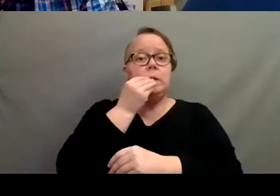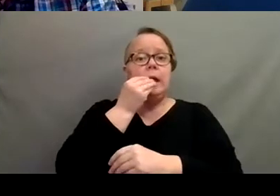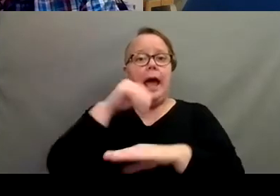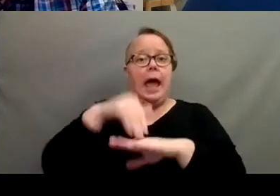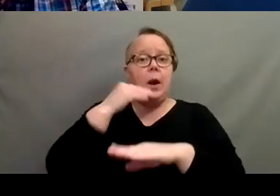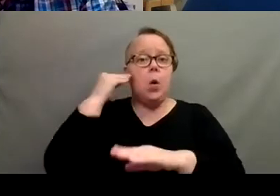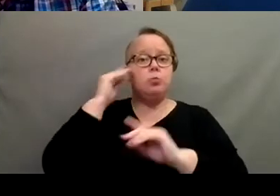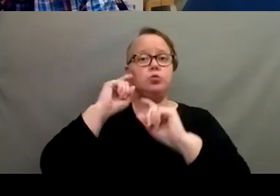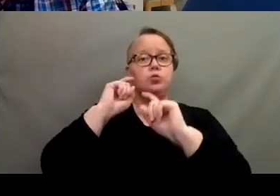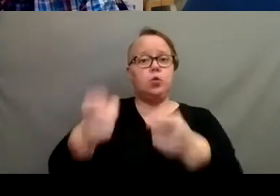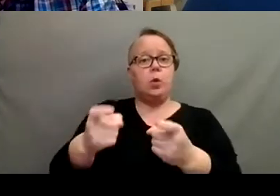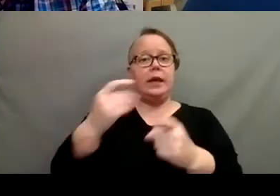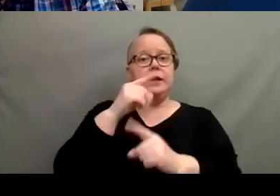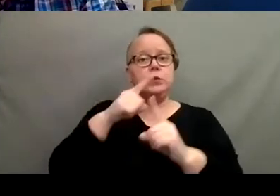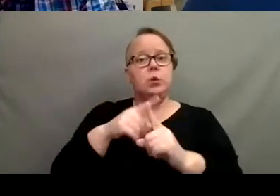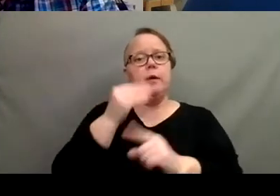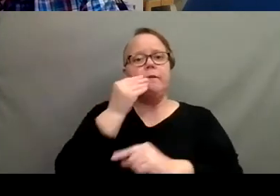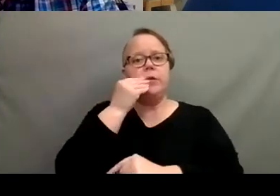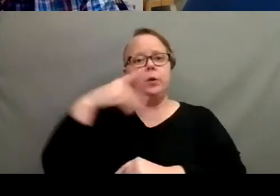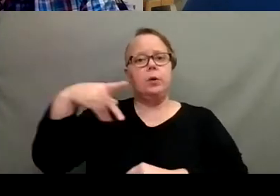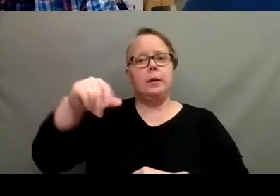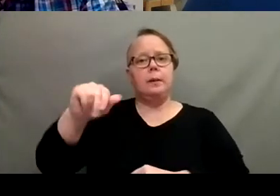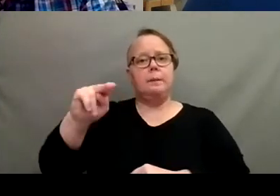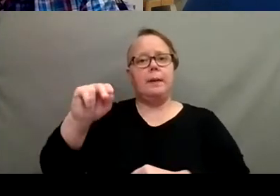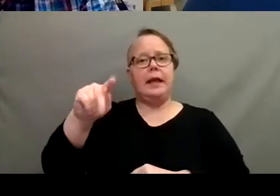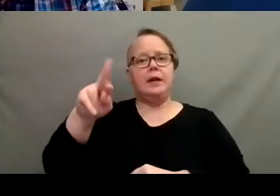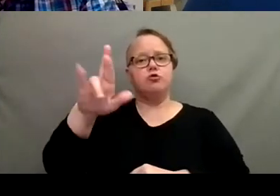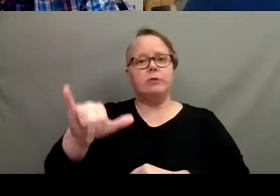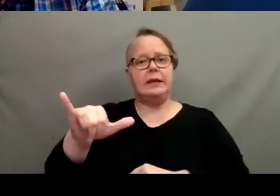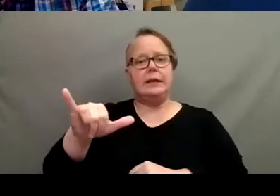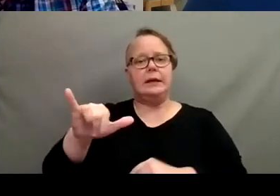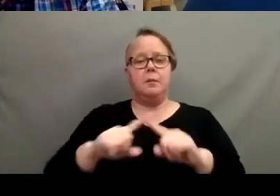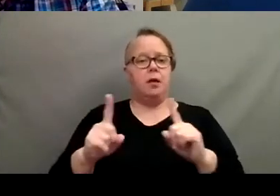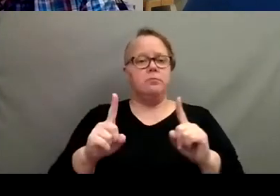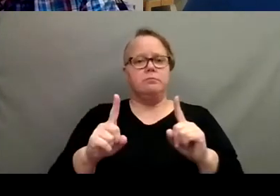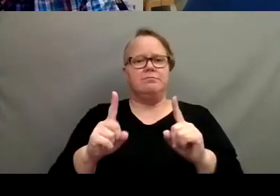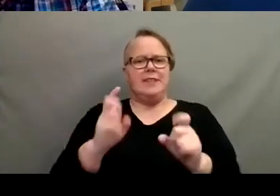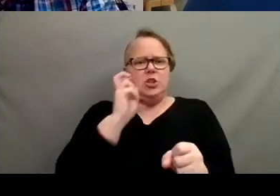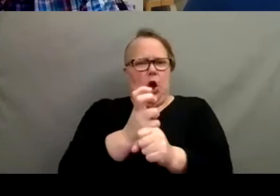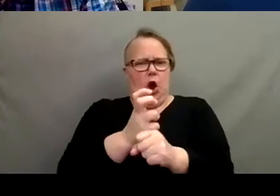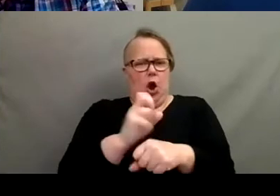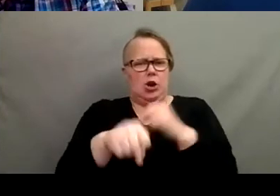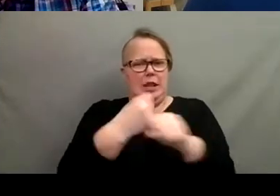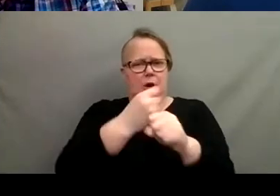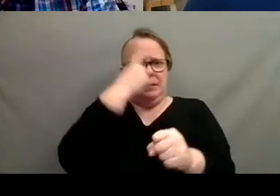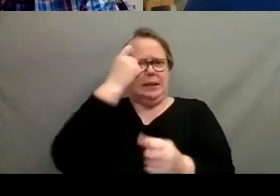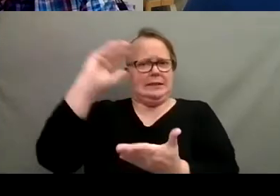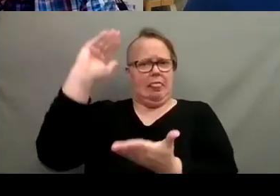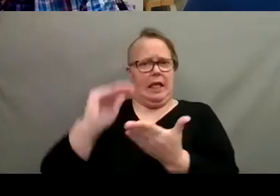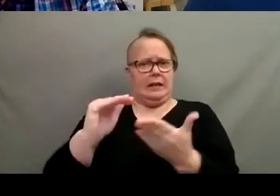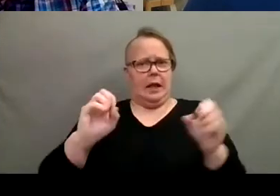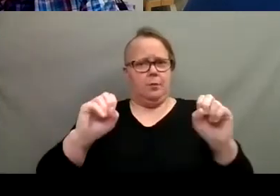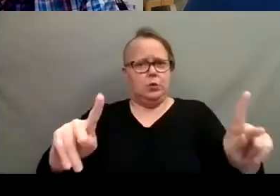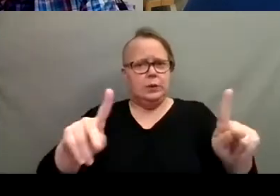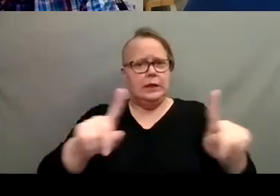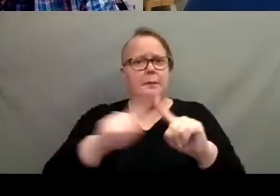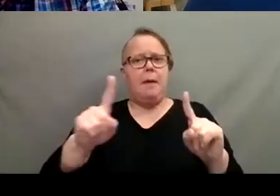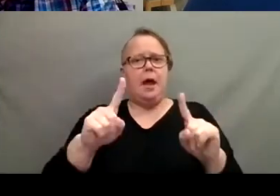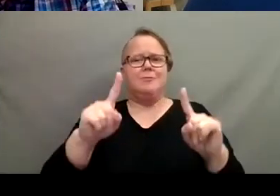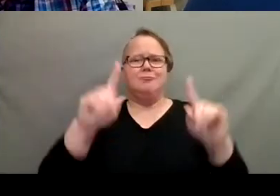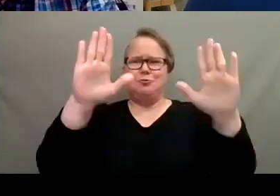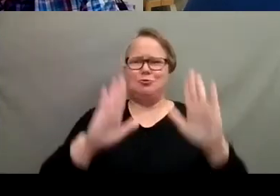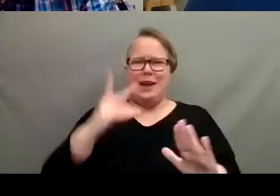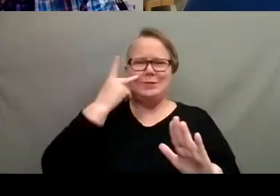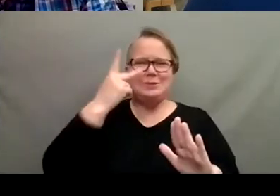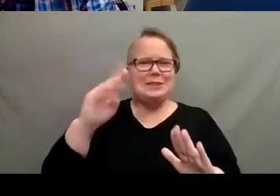food pantries. So yeah, it's definitely been a, it's been a hard year cause there's been less opportunities, but it's been great to see master gardeners